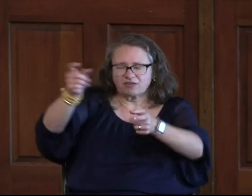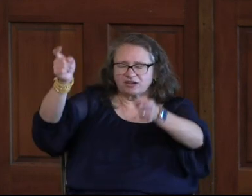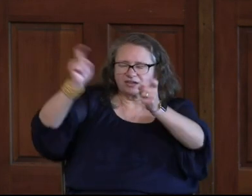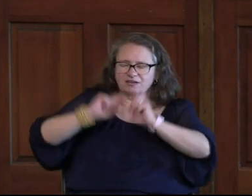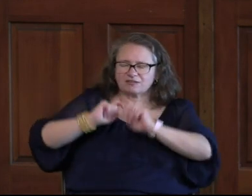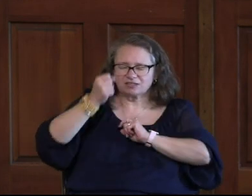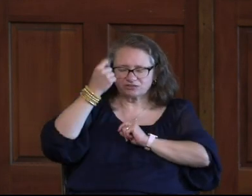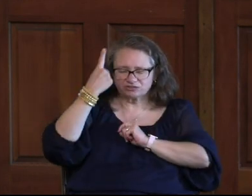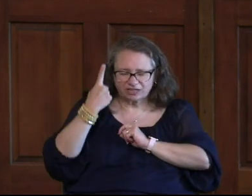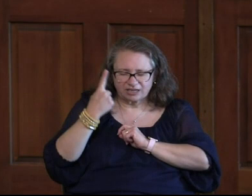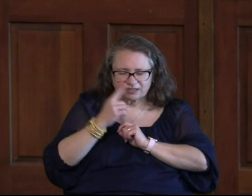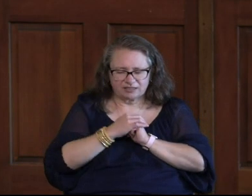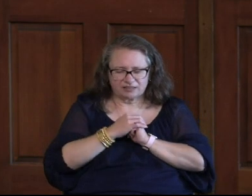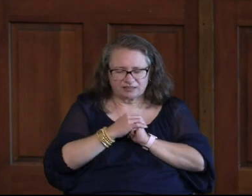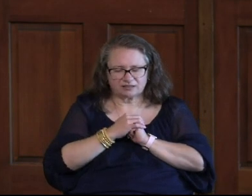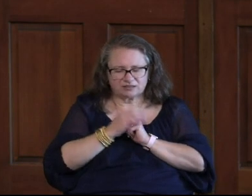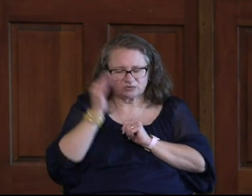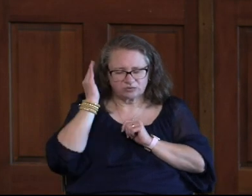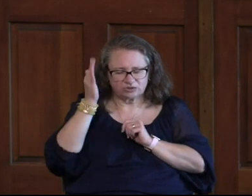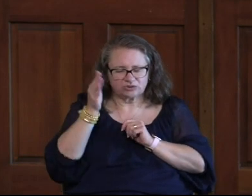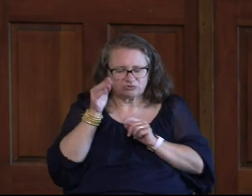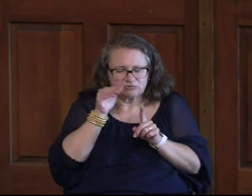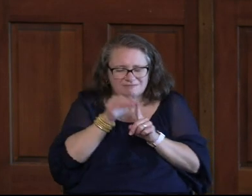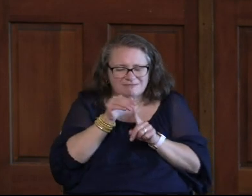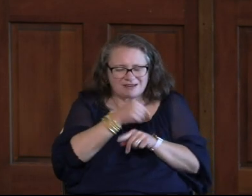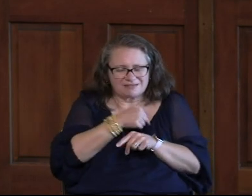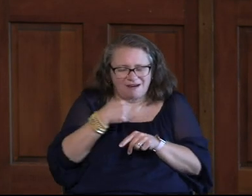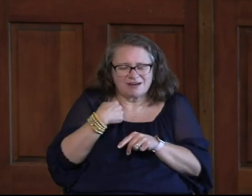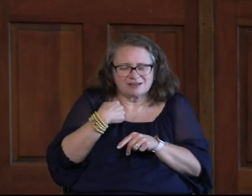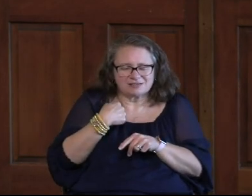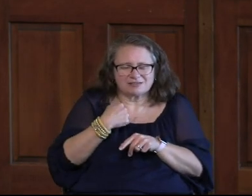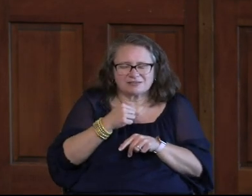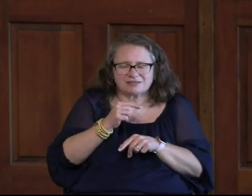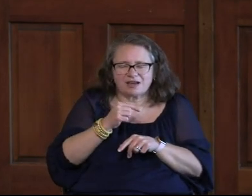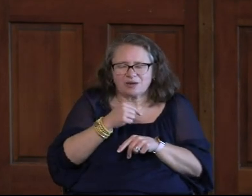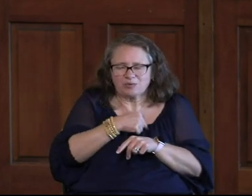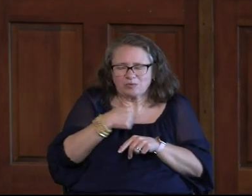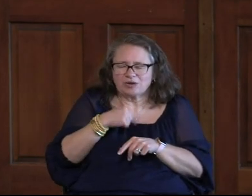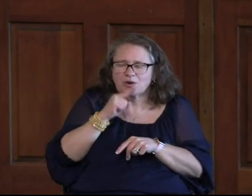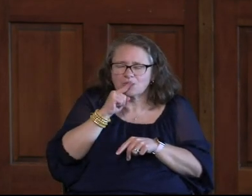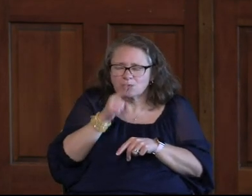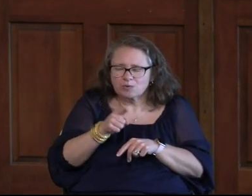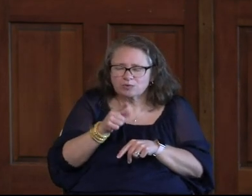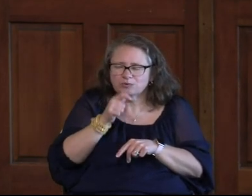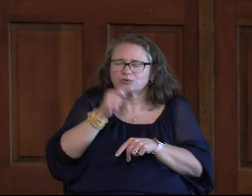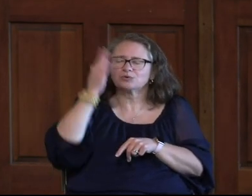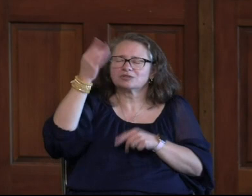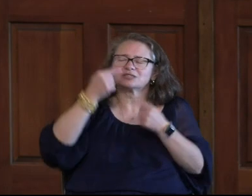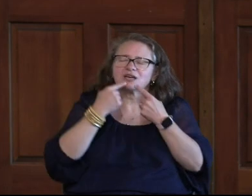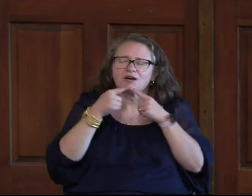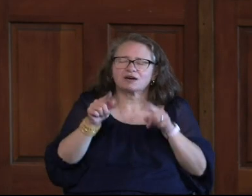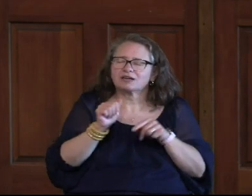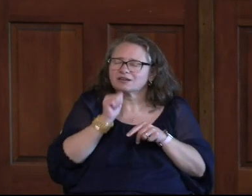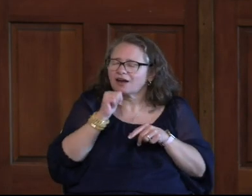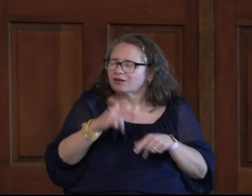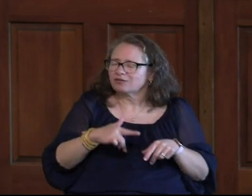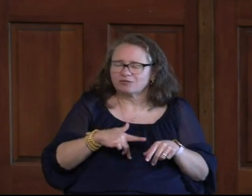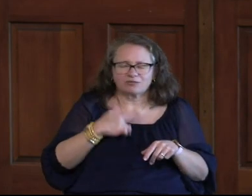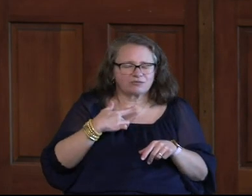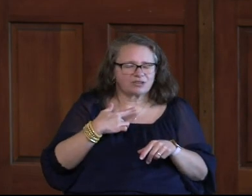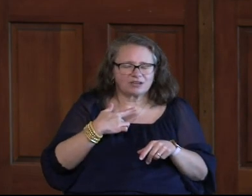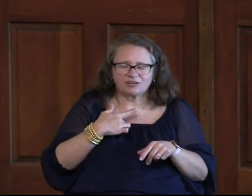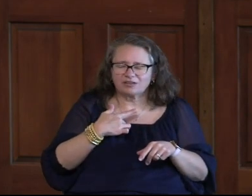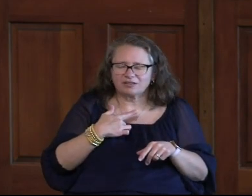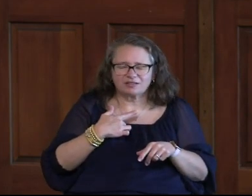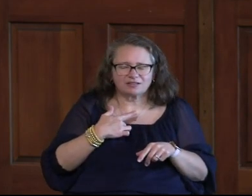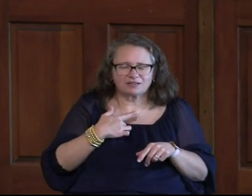And Would You Remind Us That We Are Who You Say We Are Not Who We Feel Like We